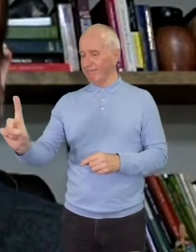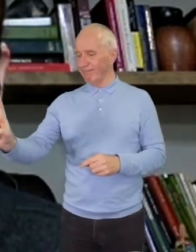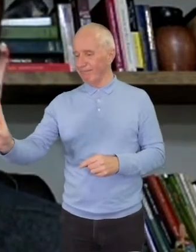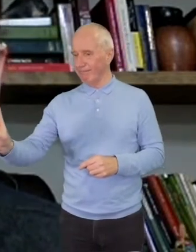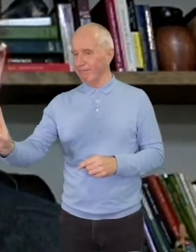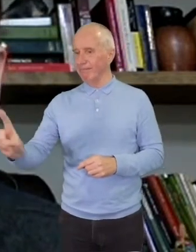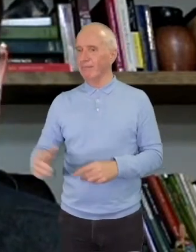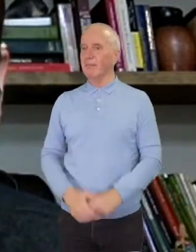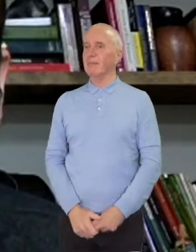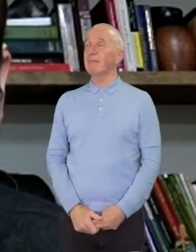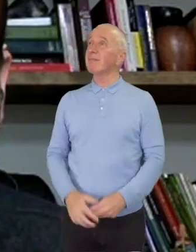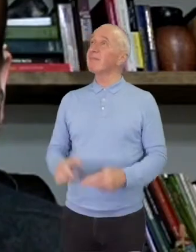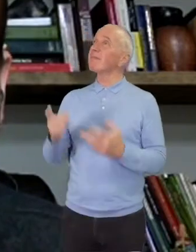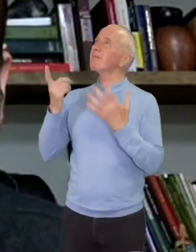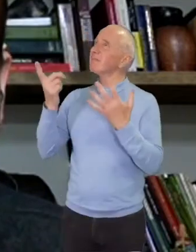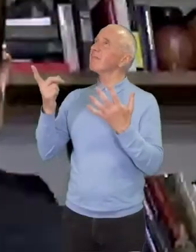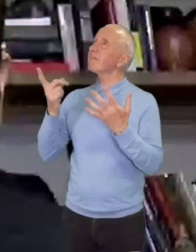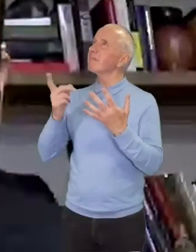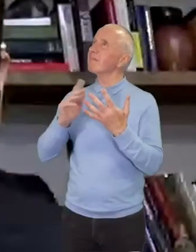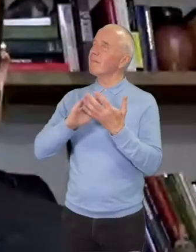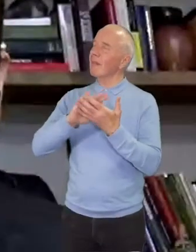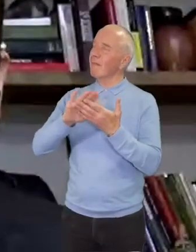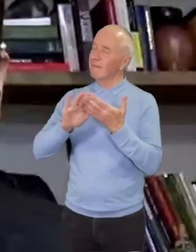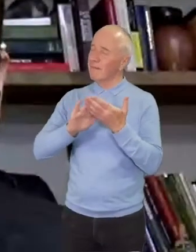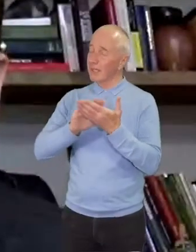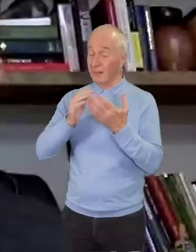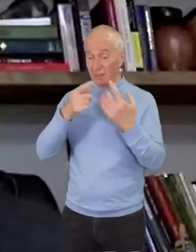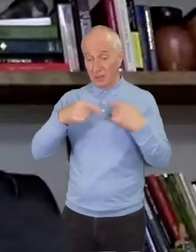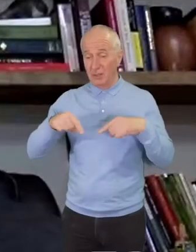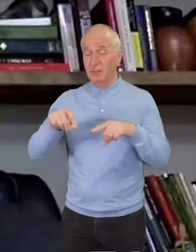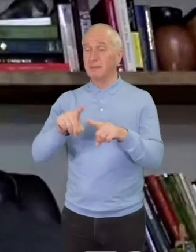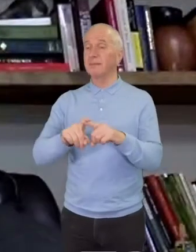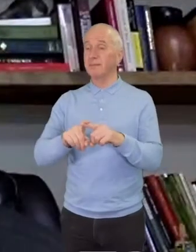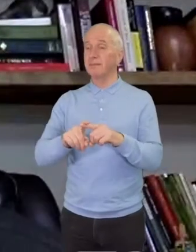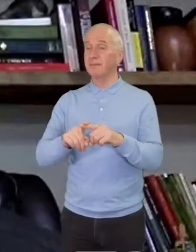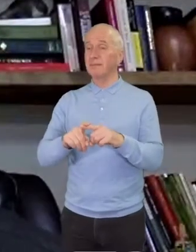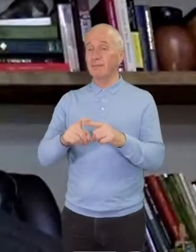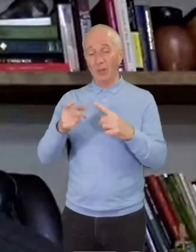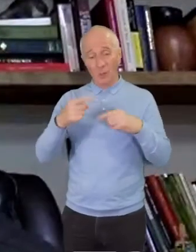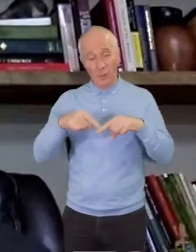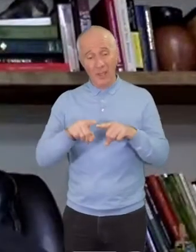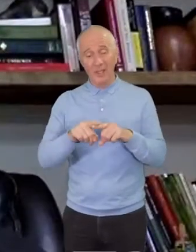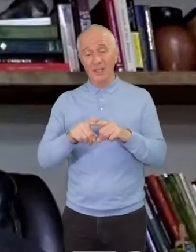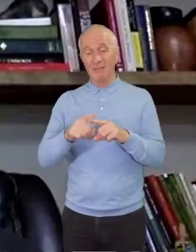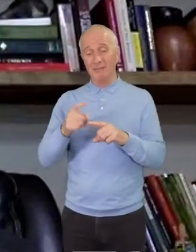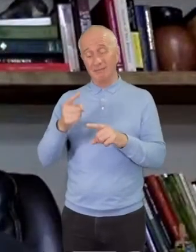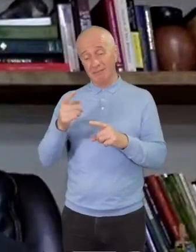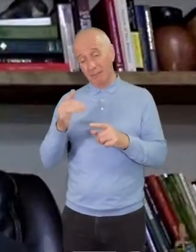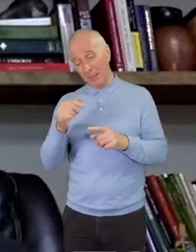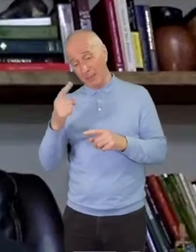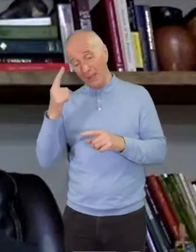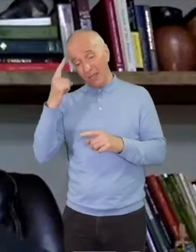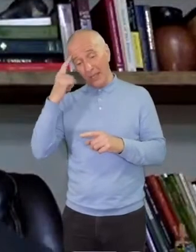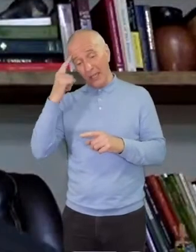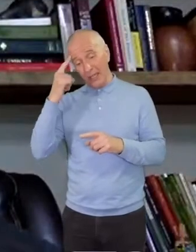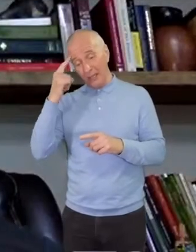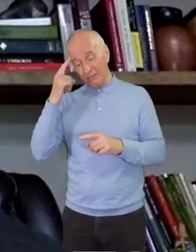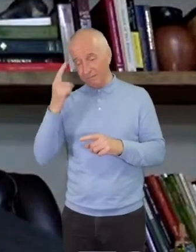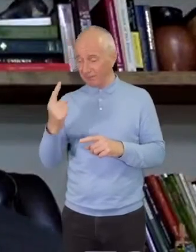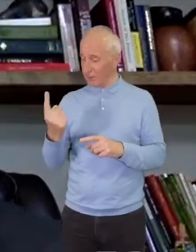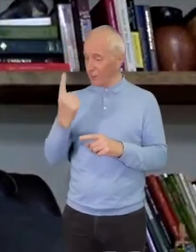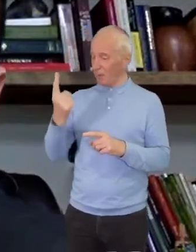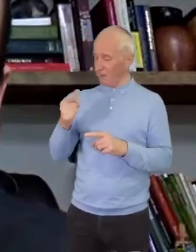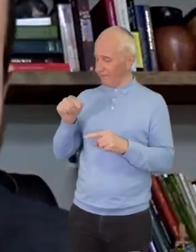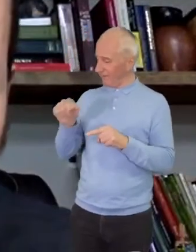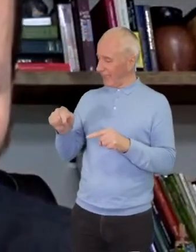And forgive us when we might think that someone else who doesn't share our